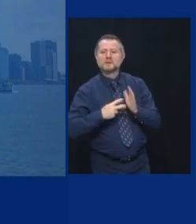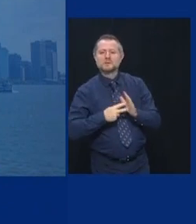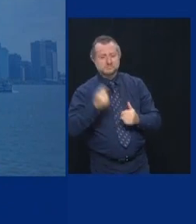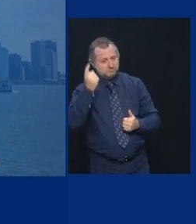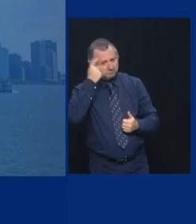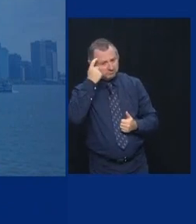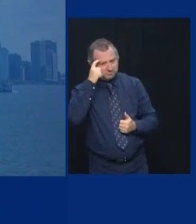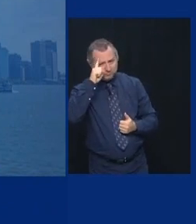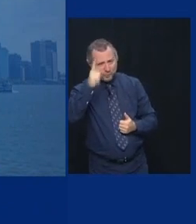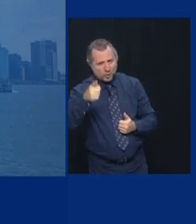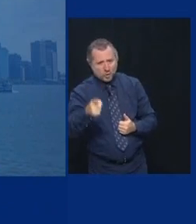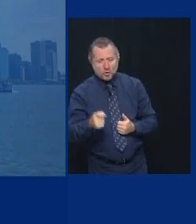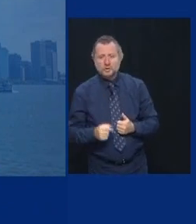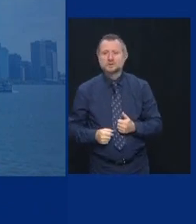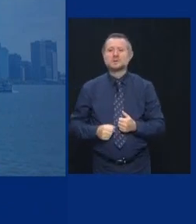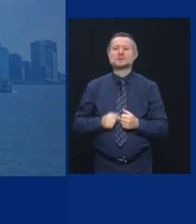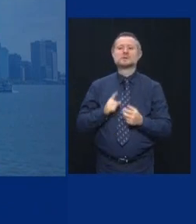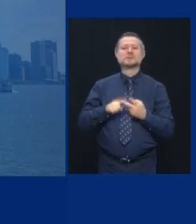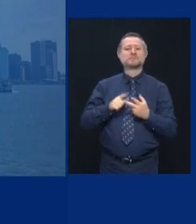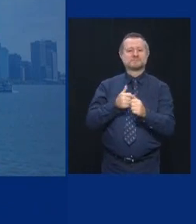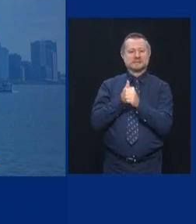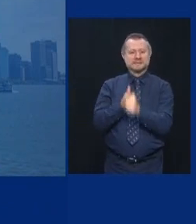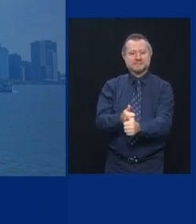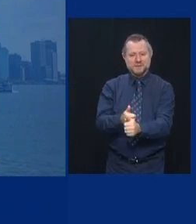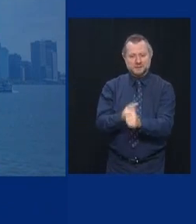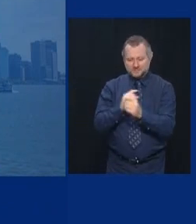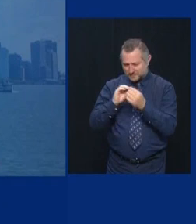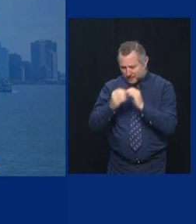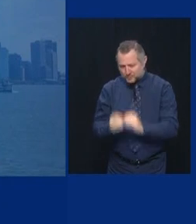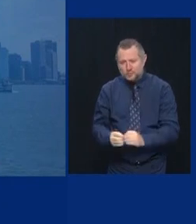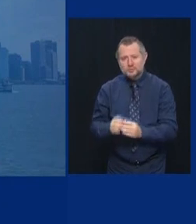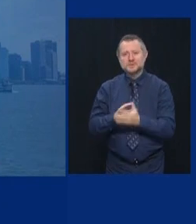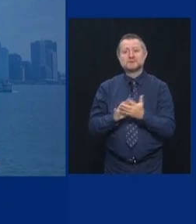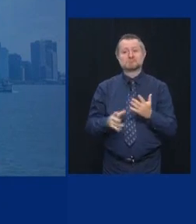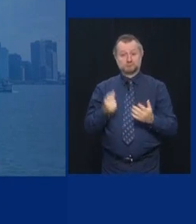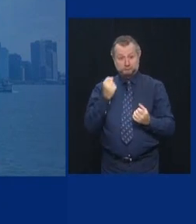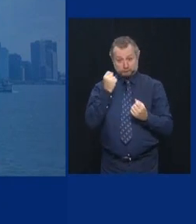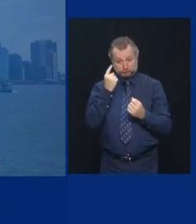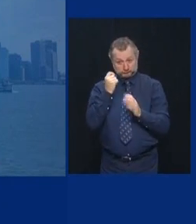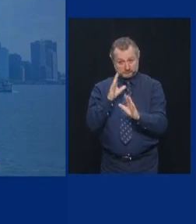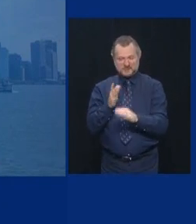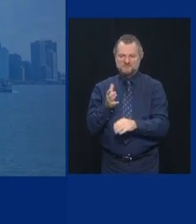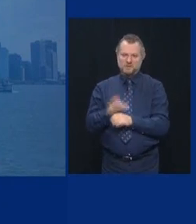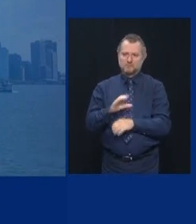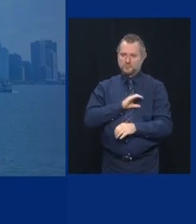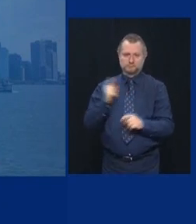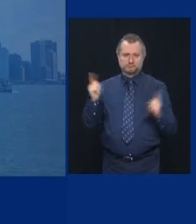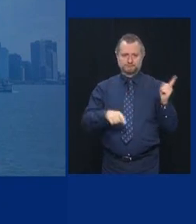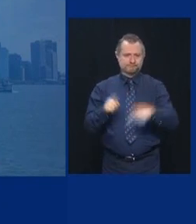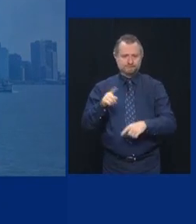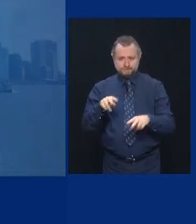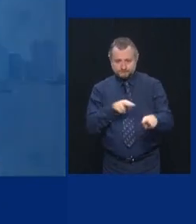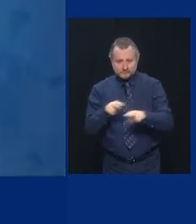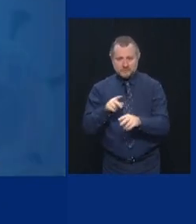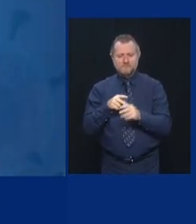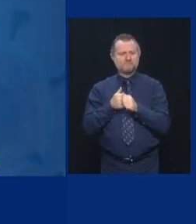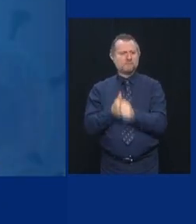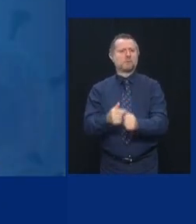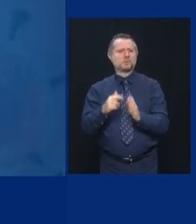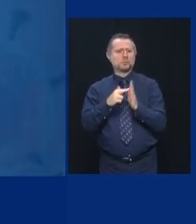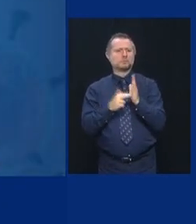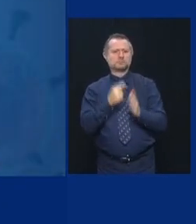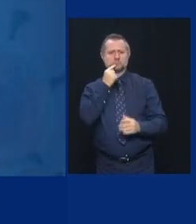Follow the data. Follow the analytics. Discipline. Do the enforcement. Stick to the rules. Stick to what's working.